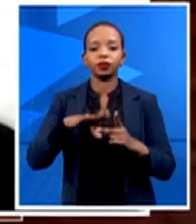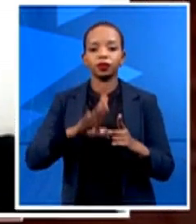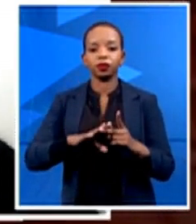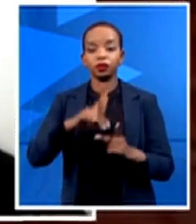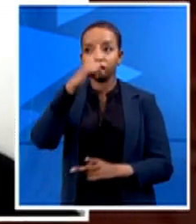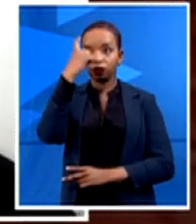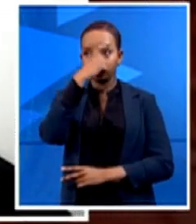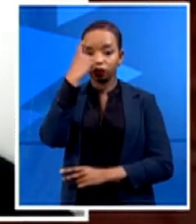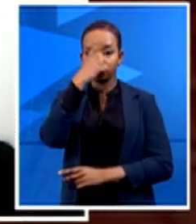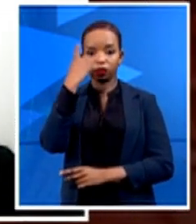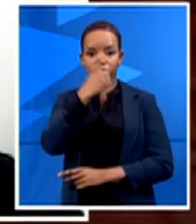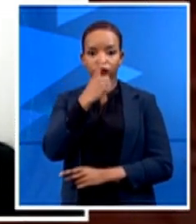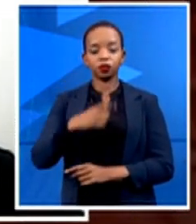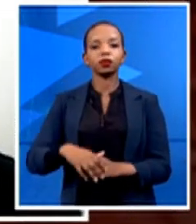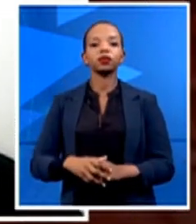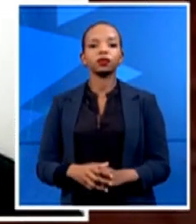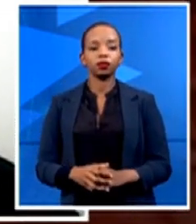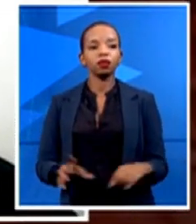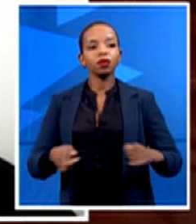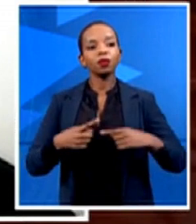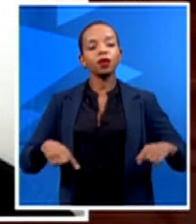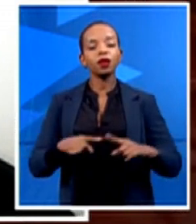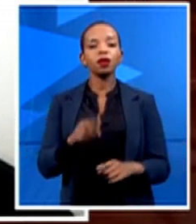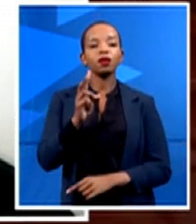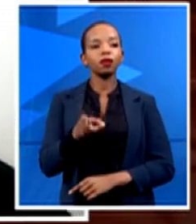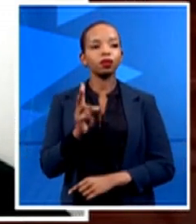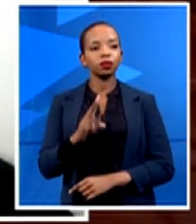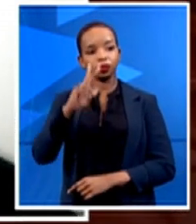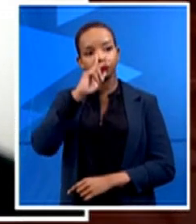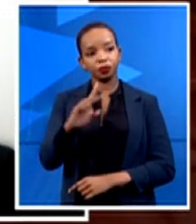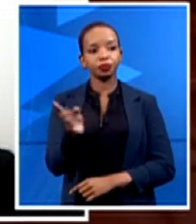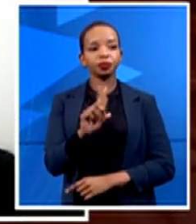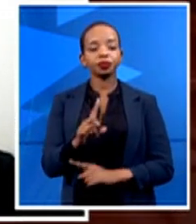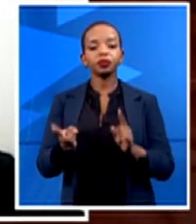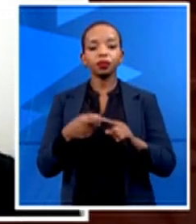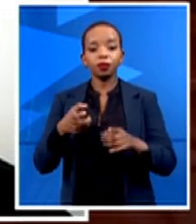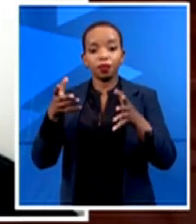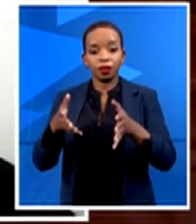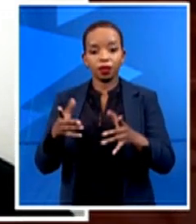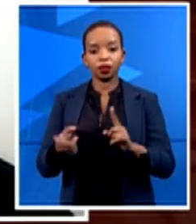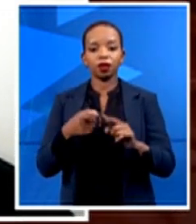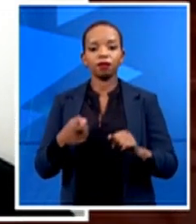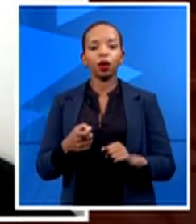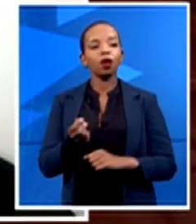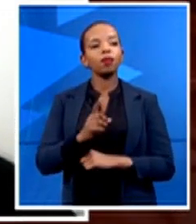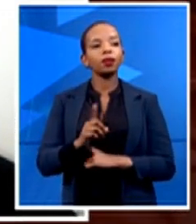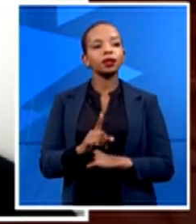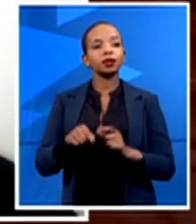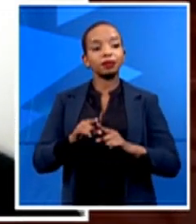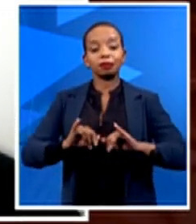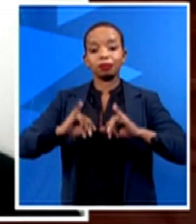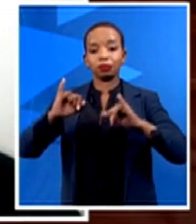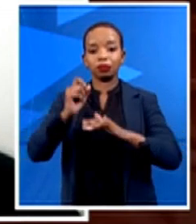obviously, this, from a use case scenario, you know, it will be applicable for corporate environment.